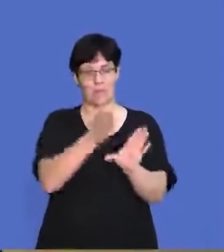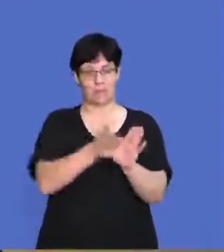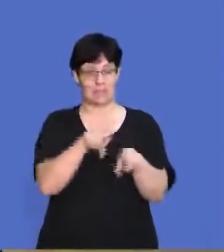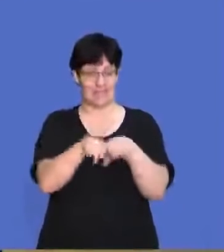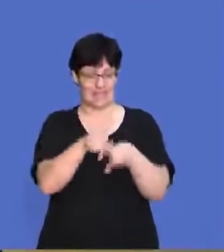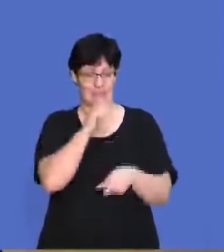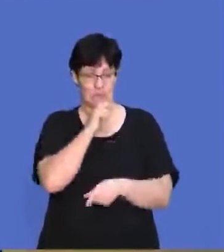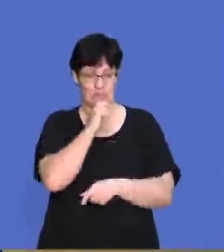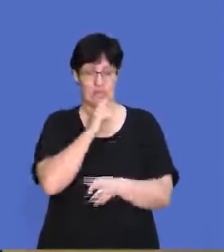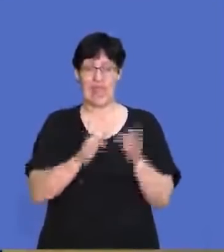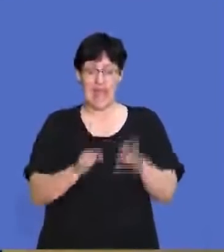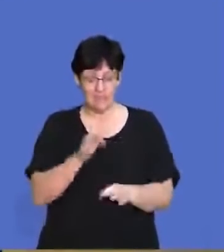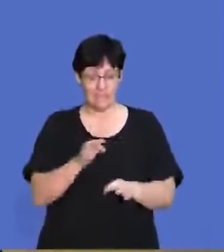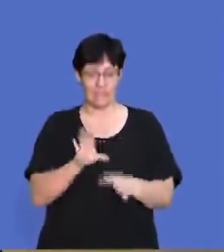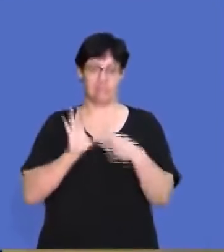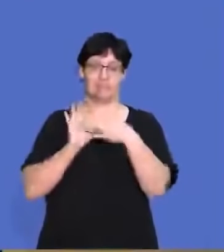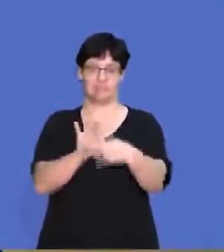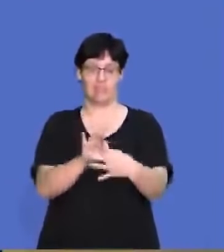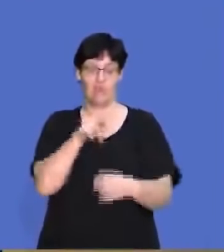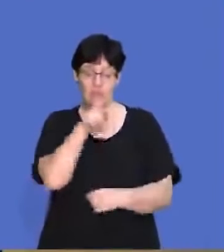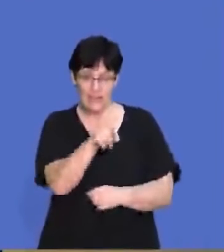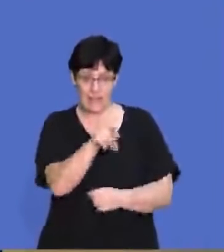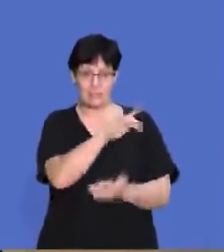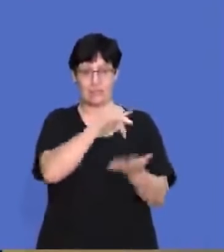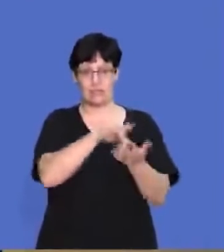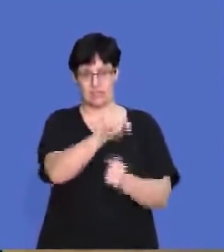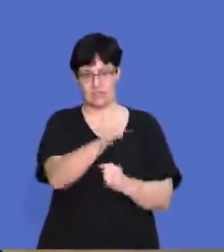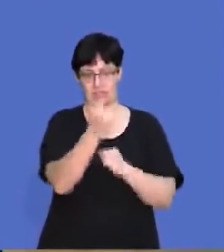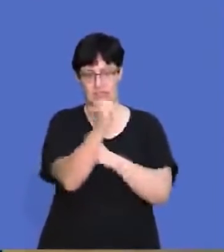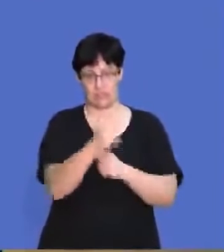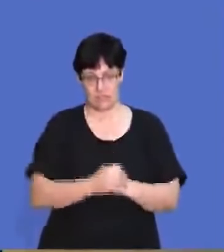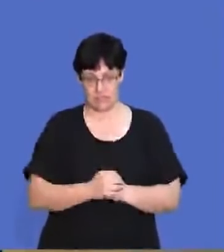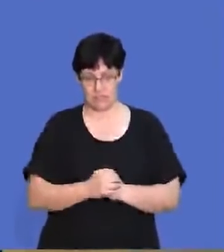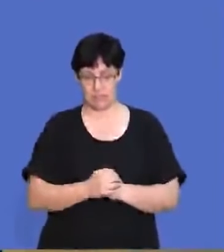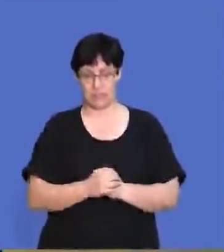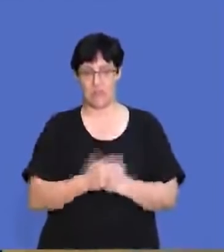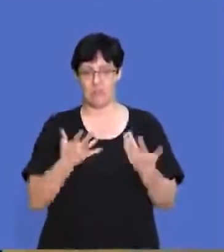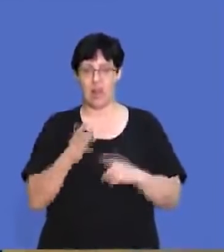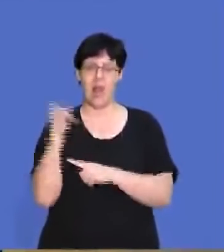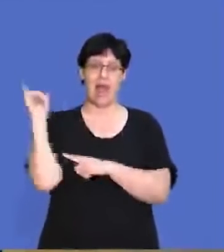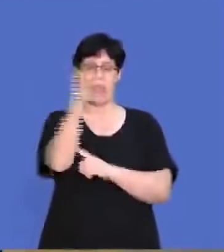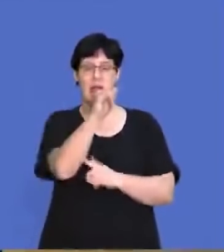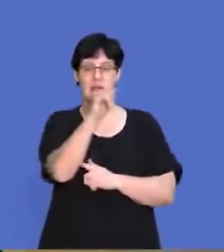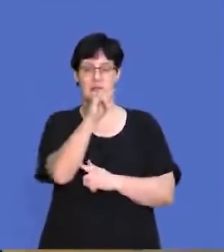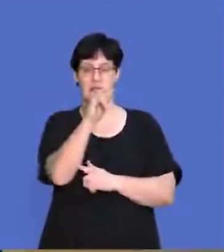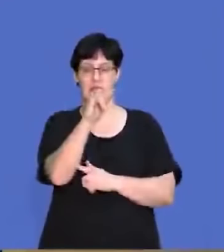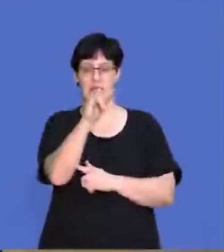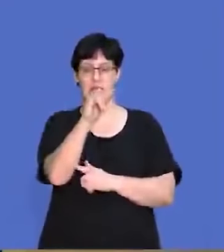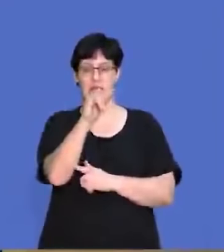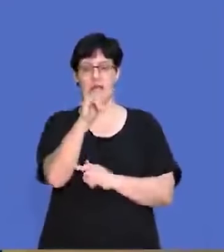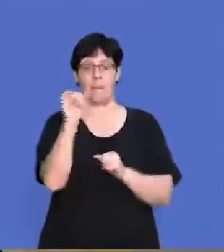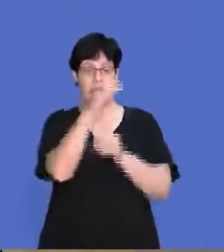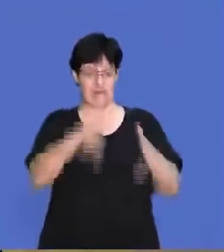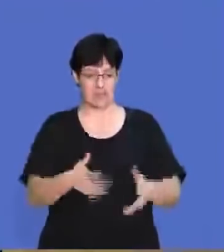psychometric tests when it is applicable to that industry. So if you're an airline pilot,